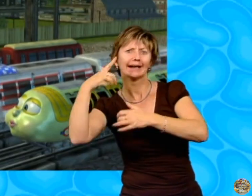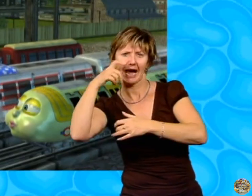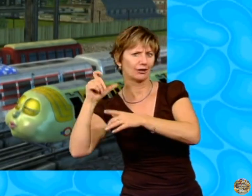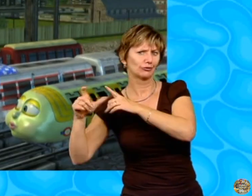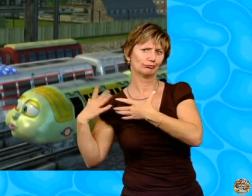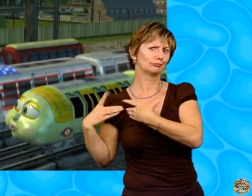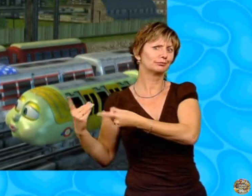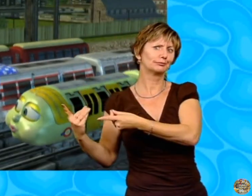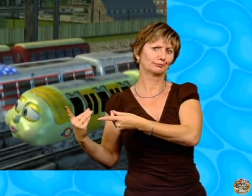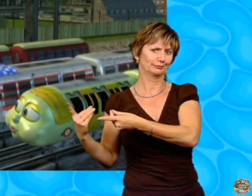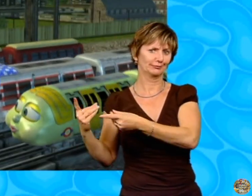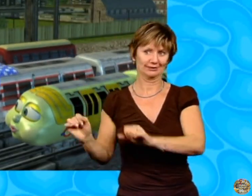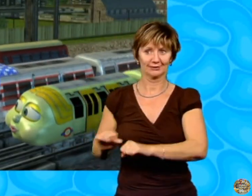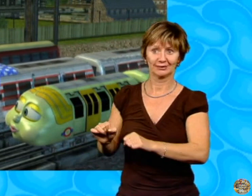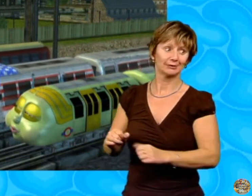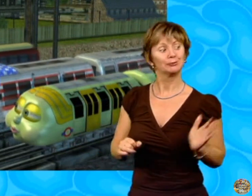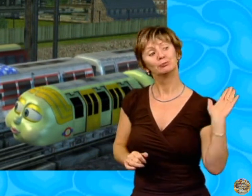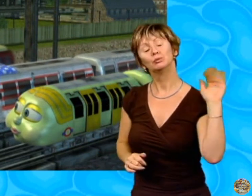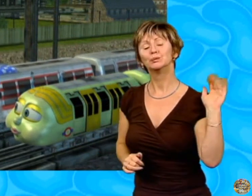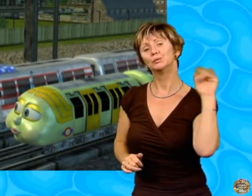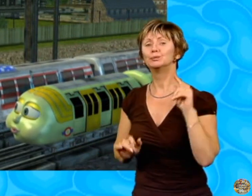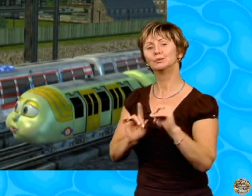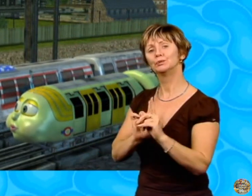it's settled. Follow me, Brooklyn.